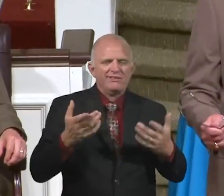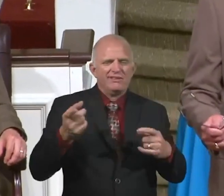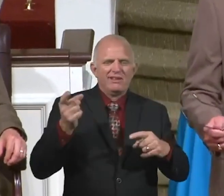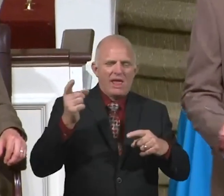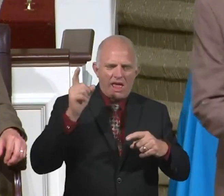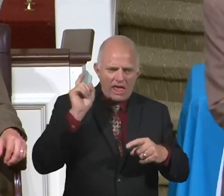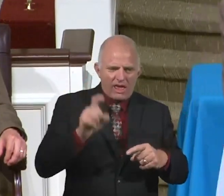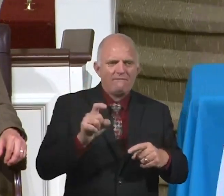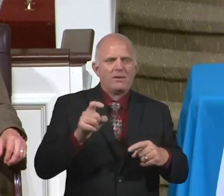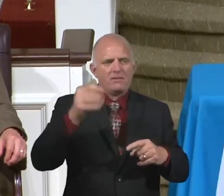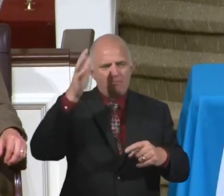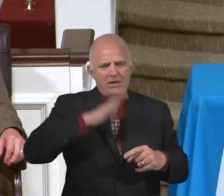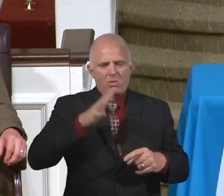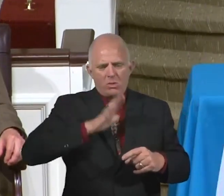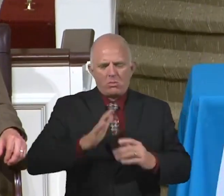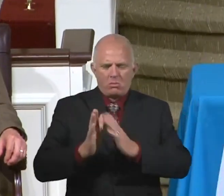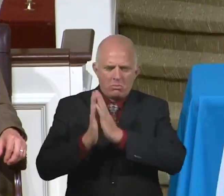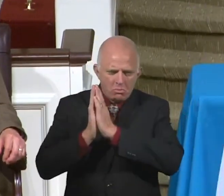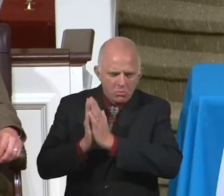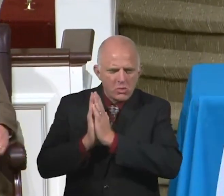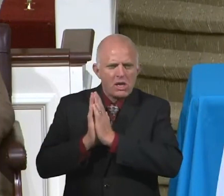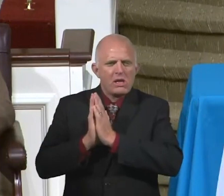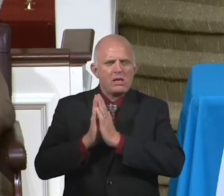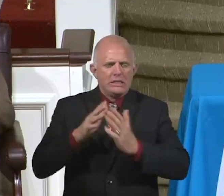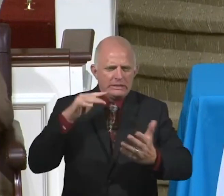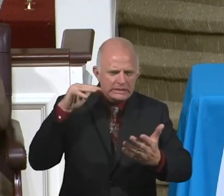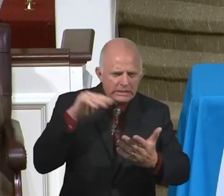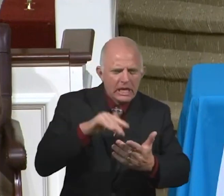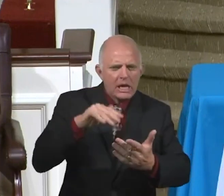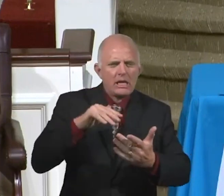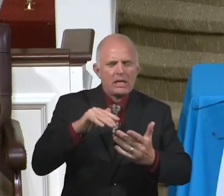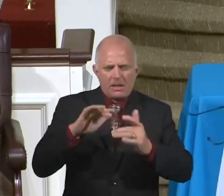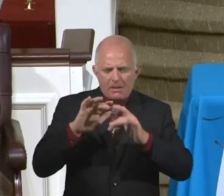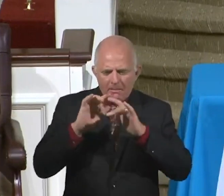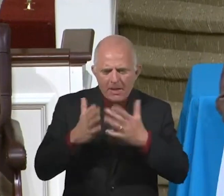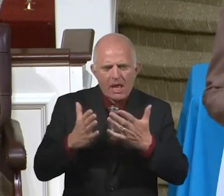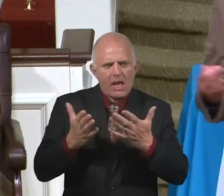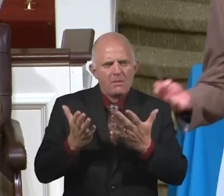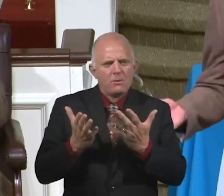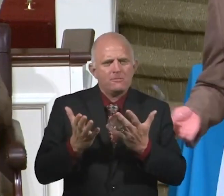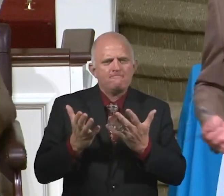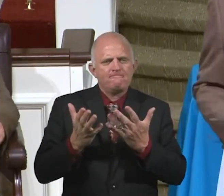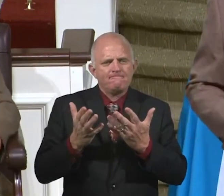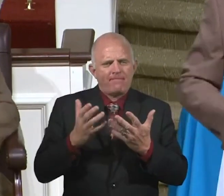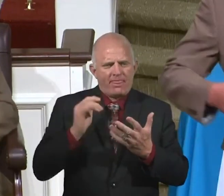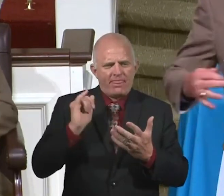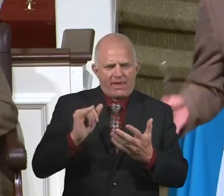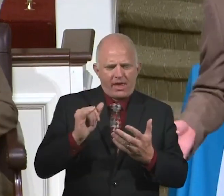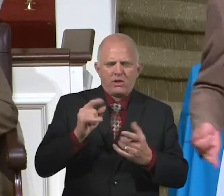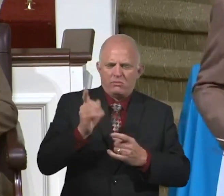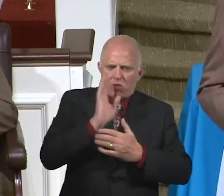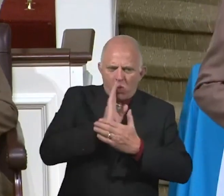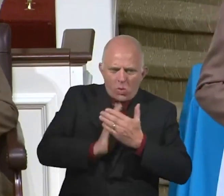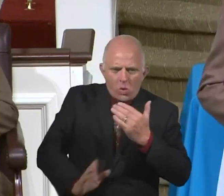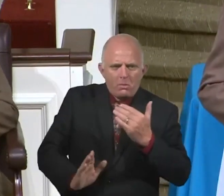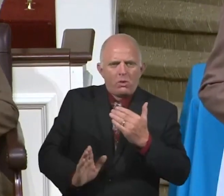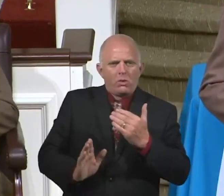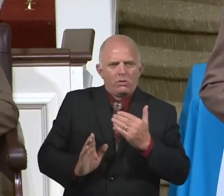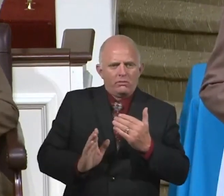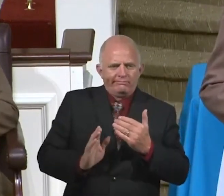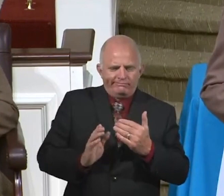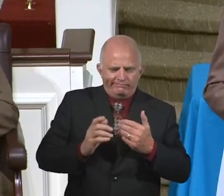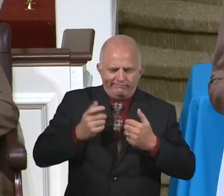of prayer. You have to be a student of God's word. These are some things that have to be a humble man, a surrendered man.